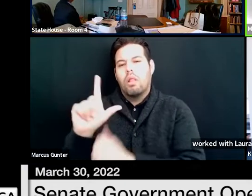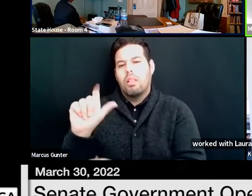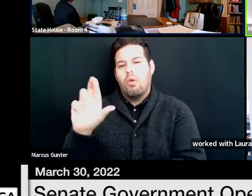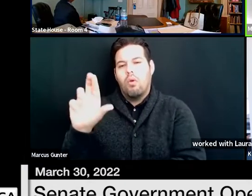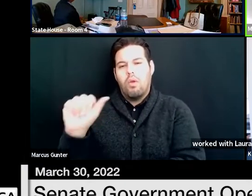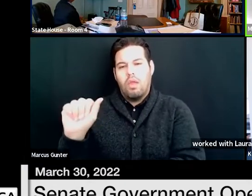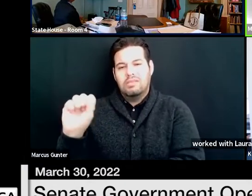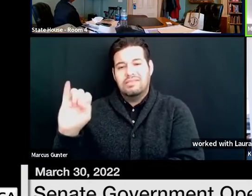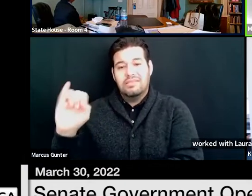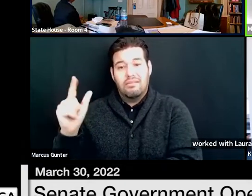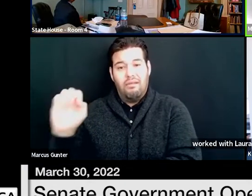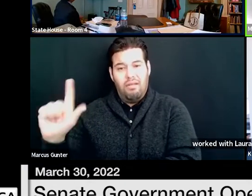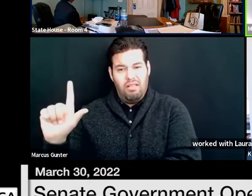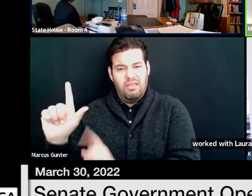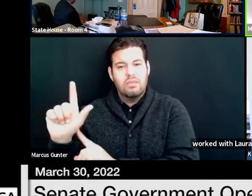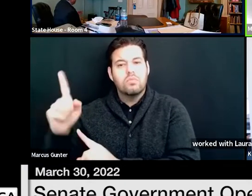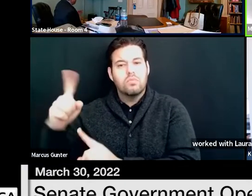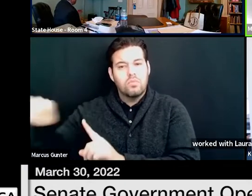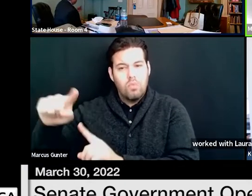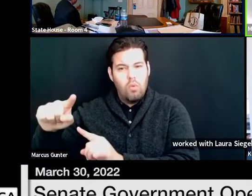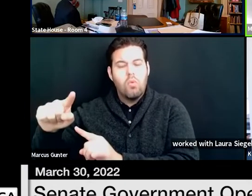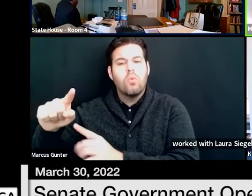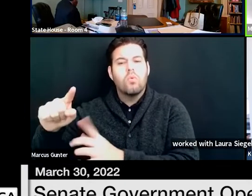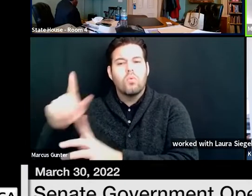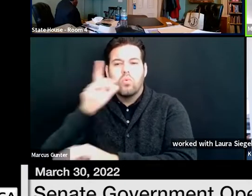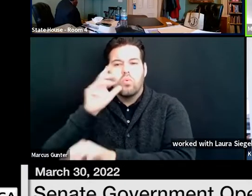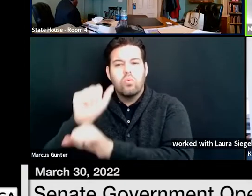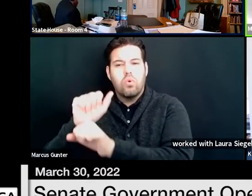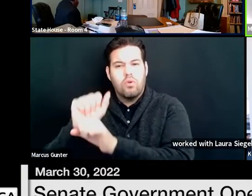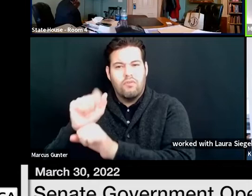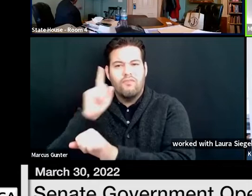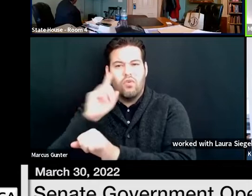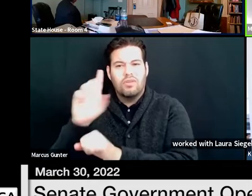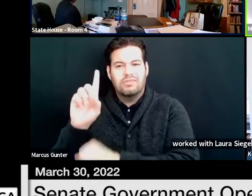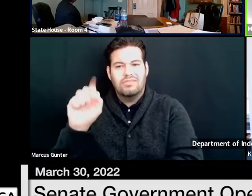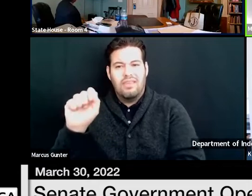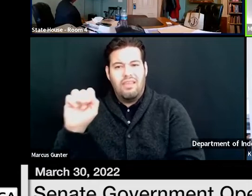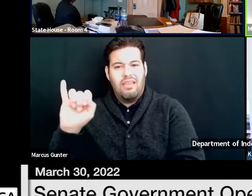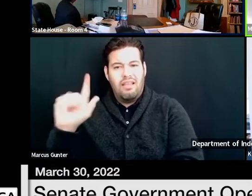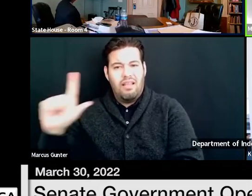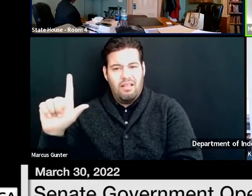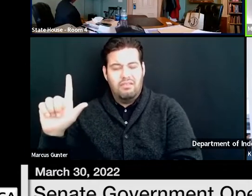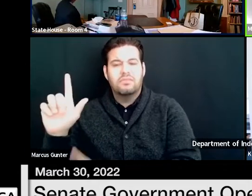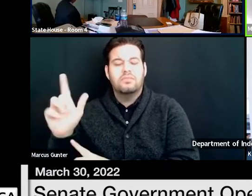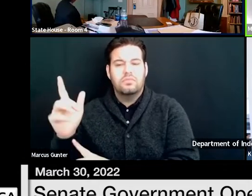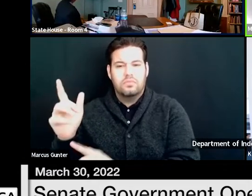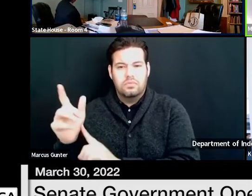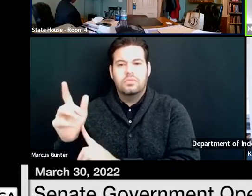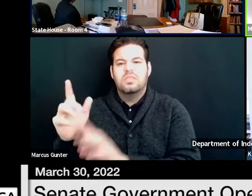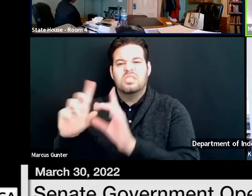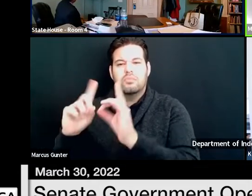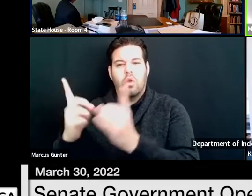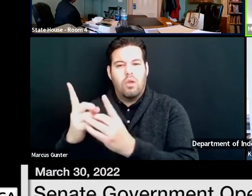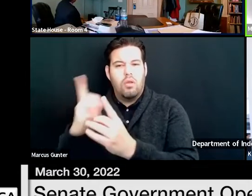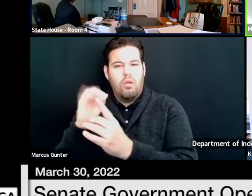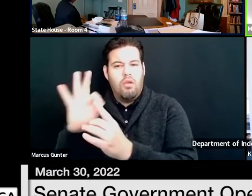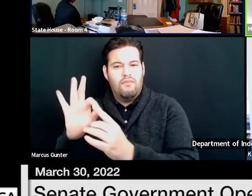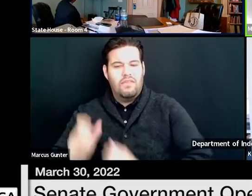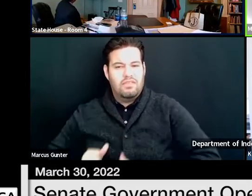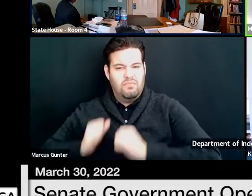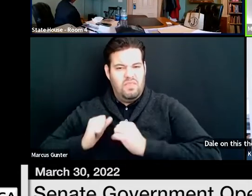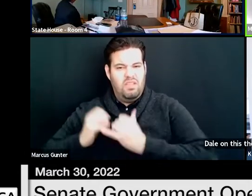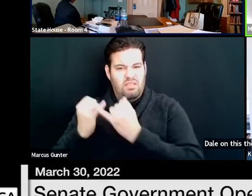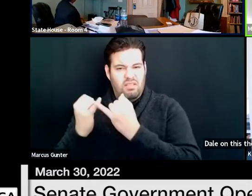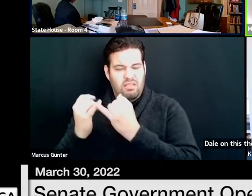of Independent Living, Dale, on this. They've given great